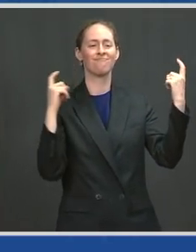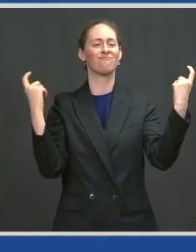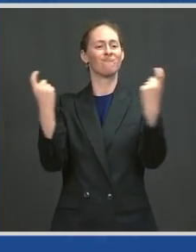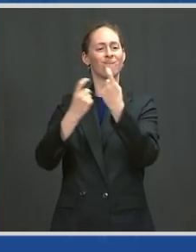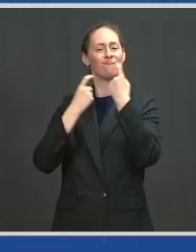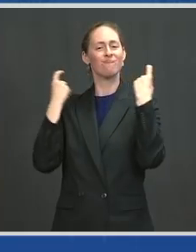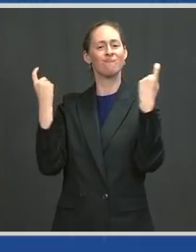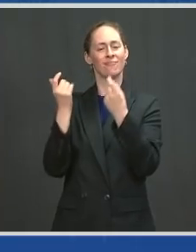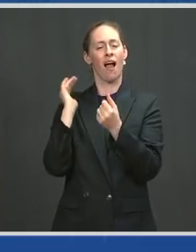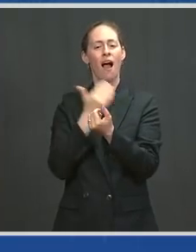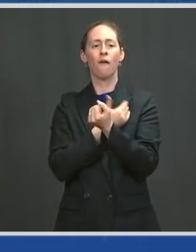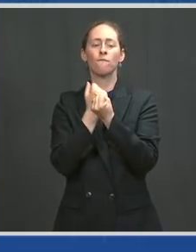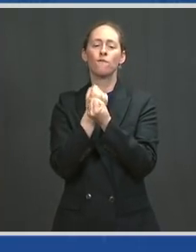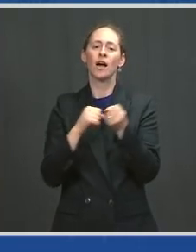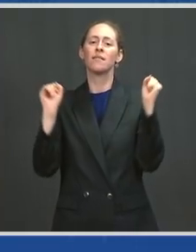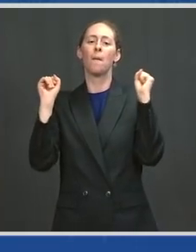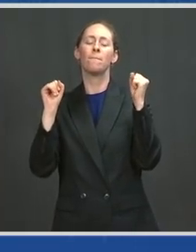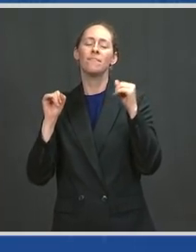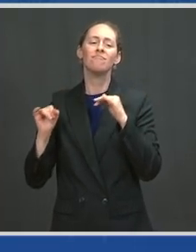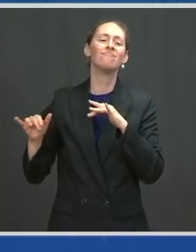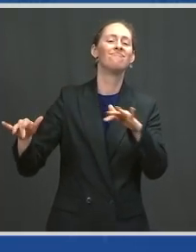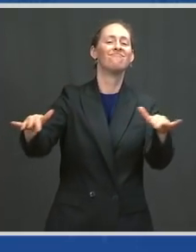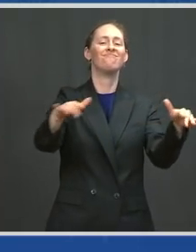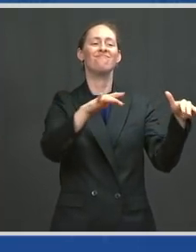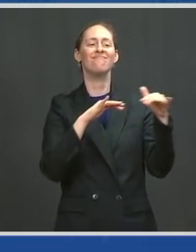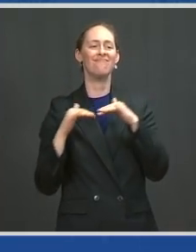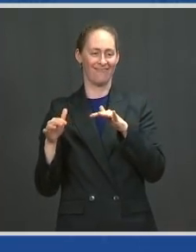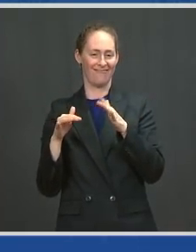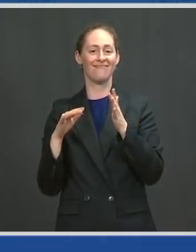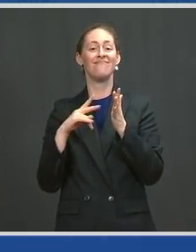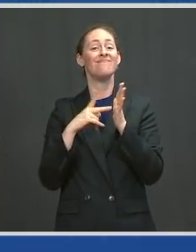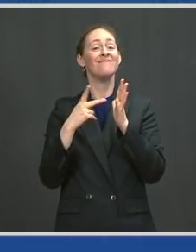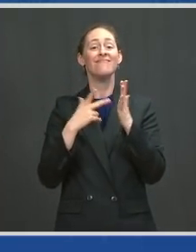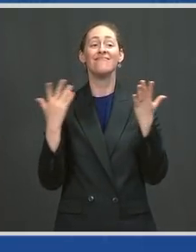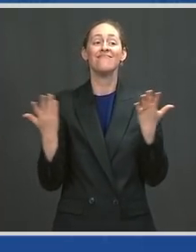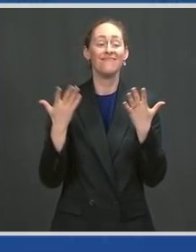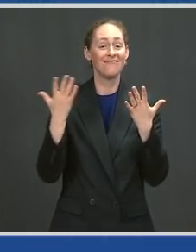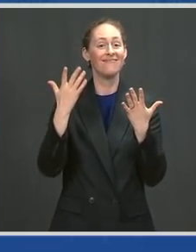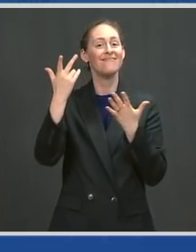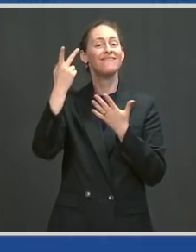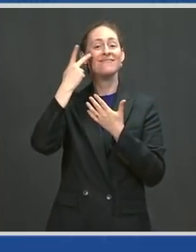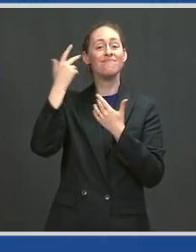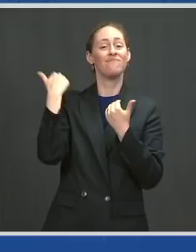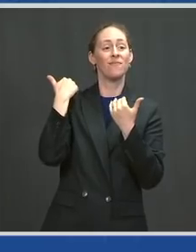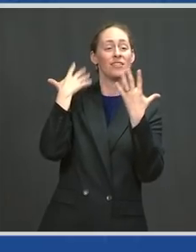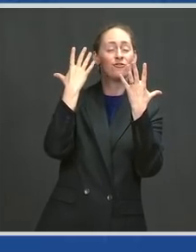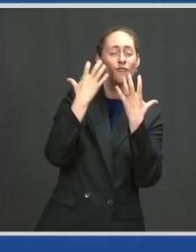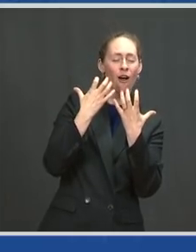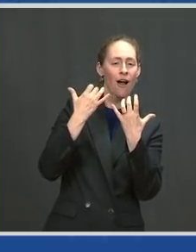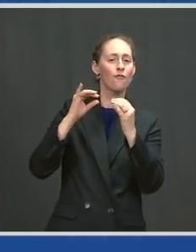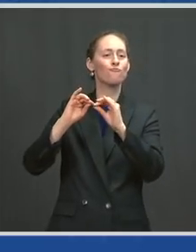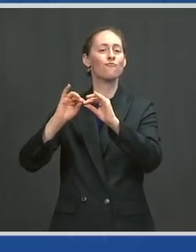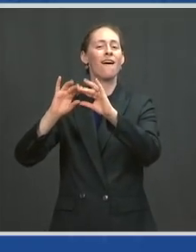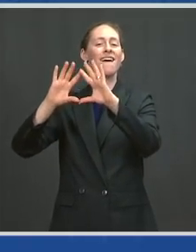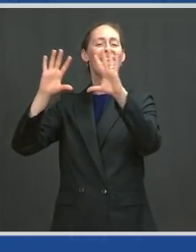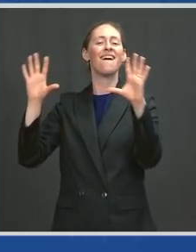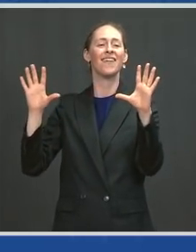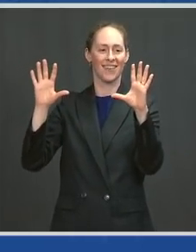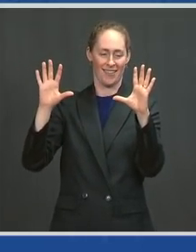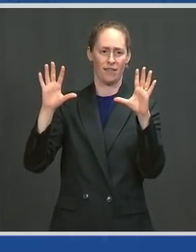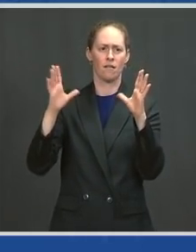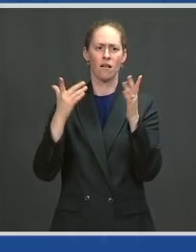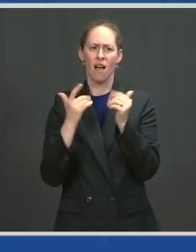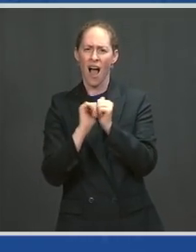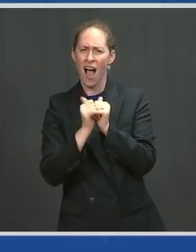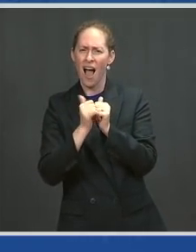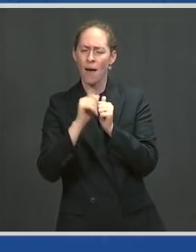brighter because there will be no doubt what America can achieve when we do it together. I know when I